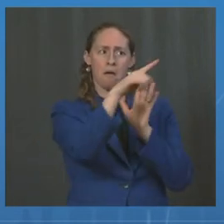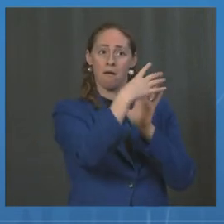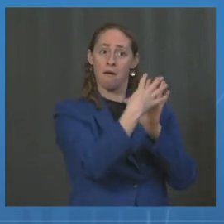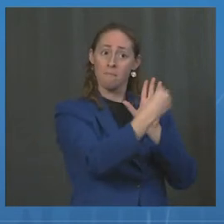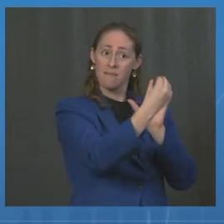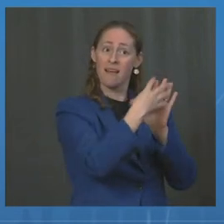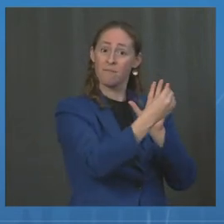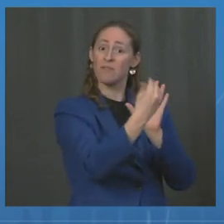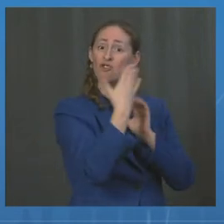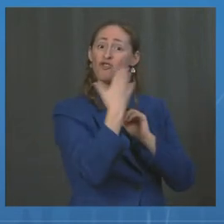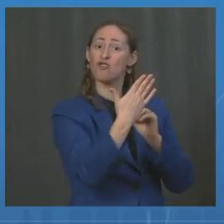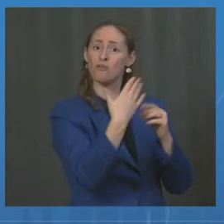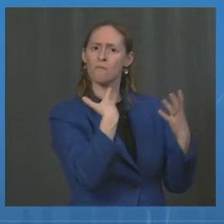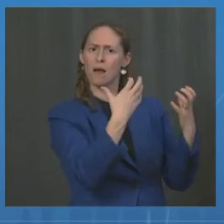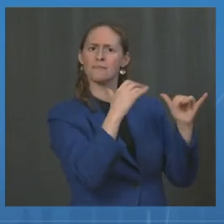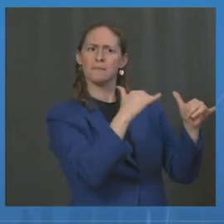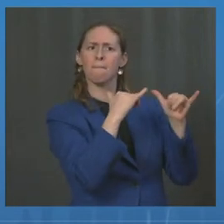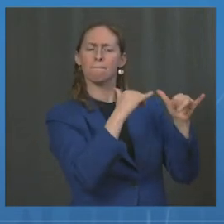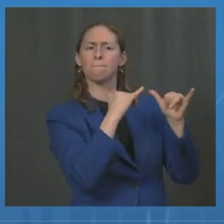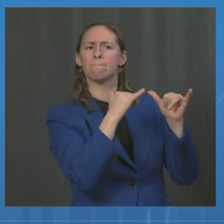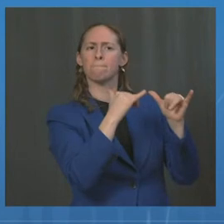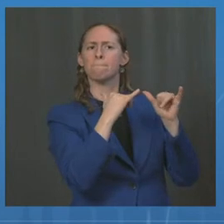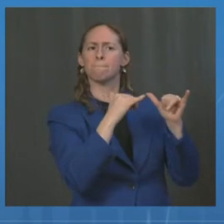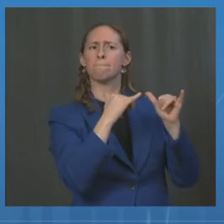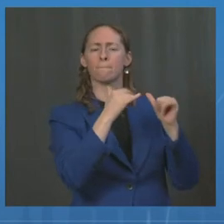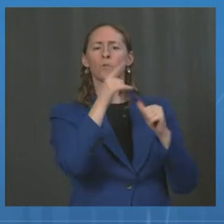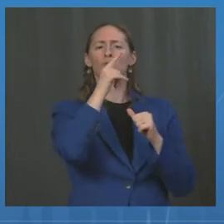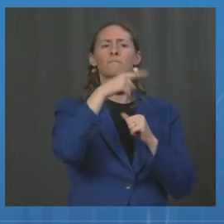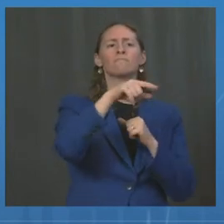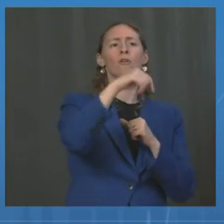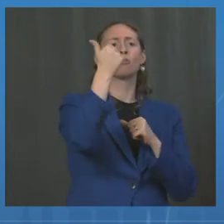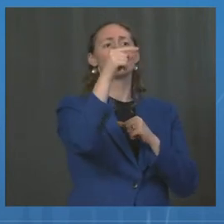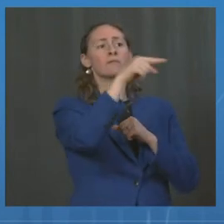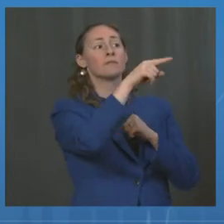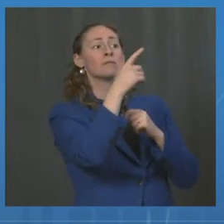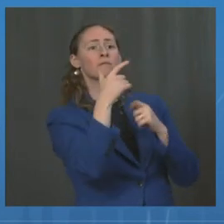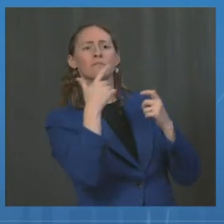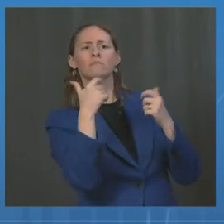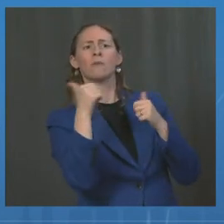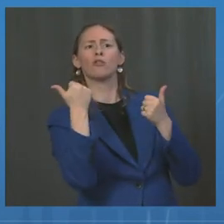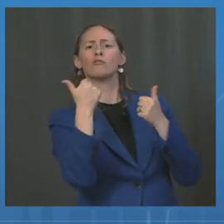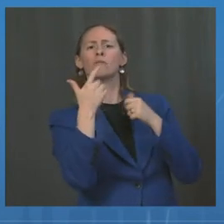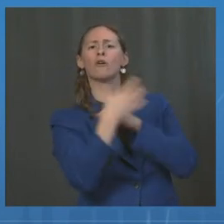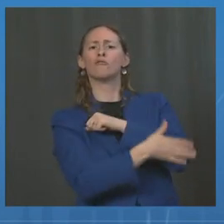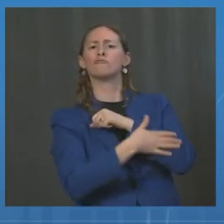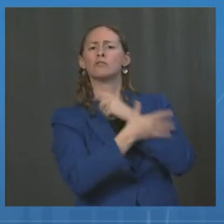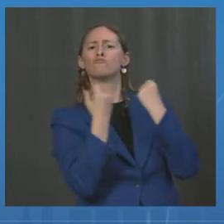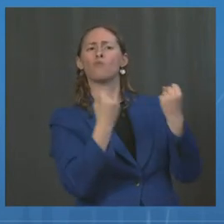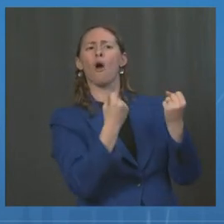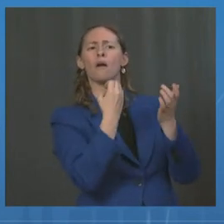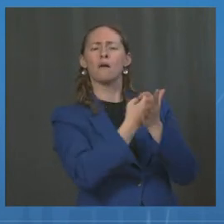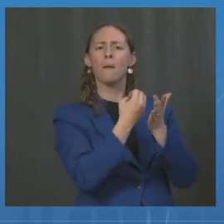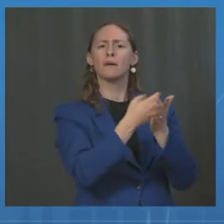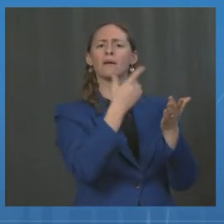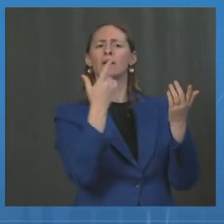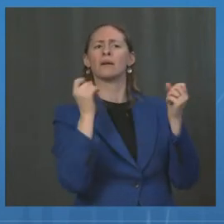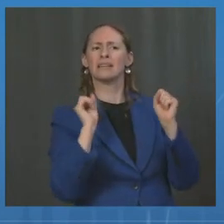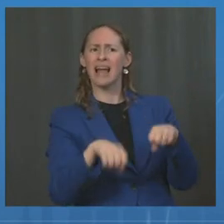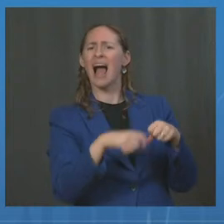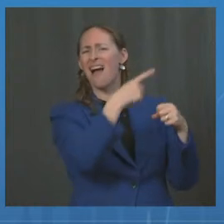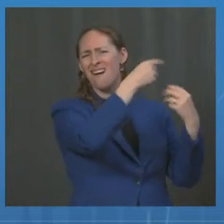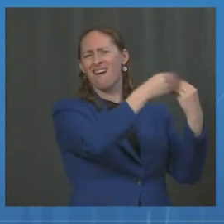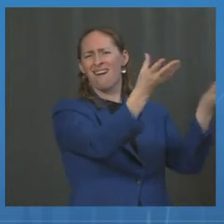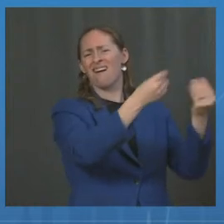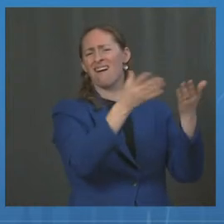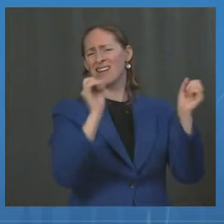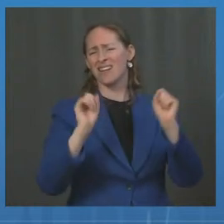developed nations that do have the capability and the resources to contribute to the doses for the rest of the world. I think